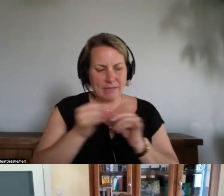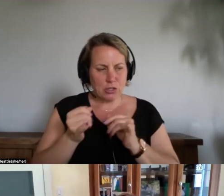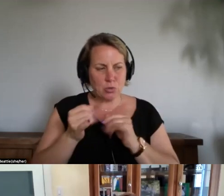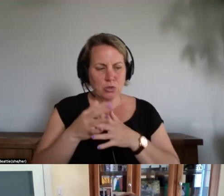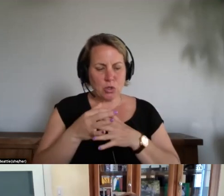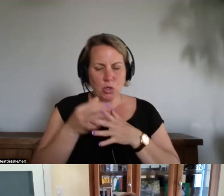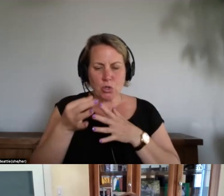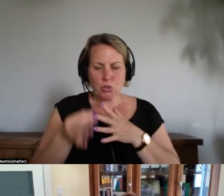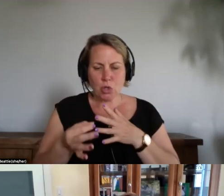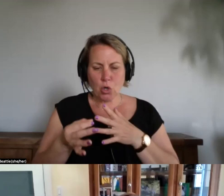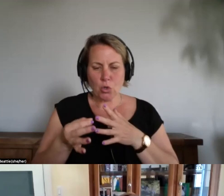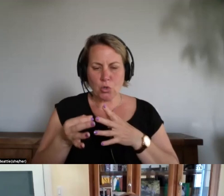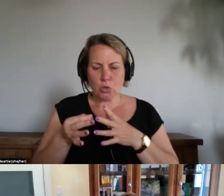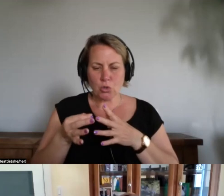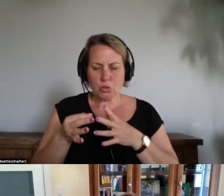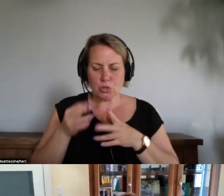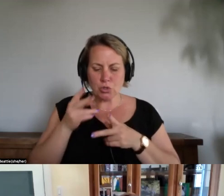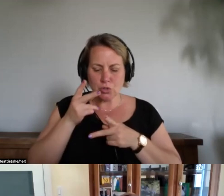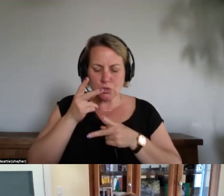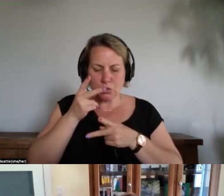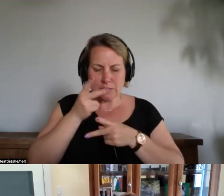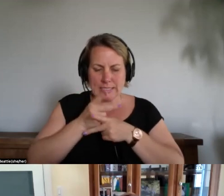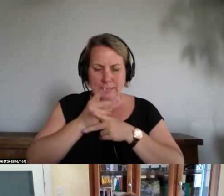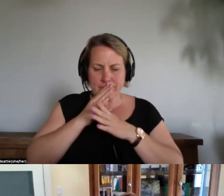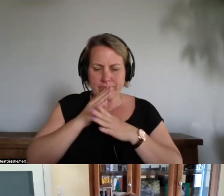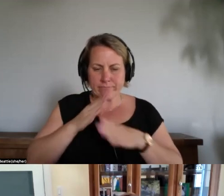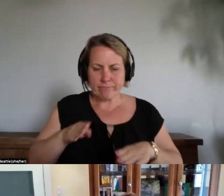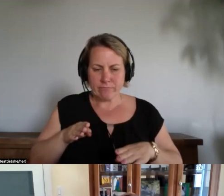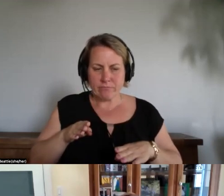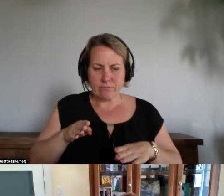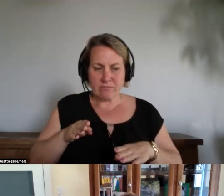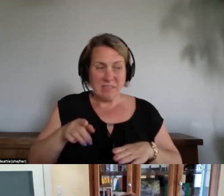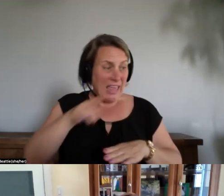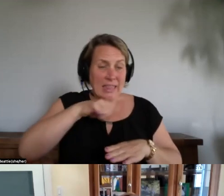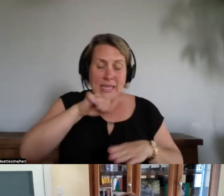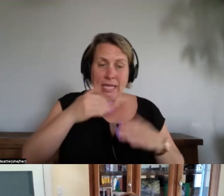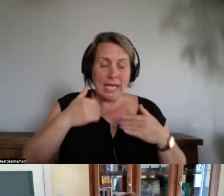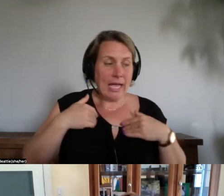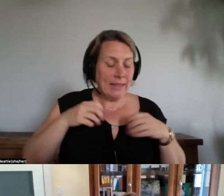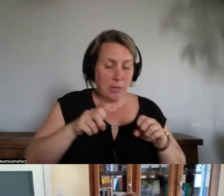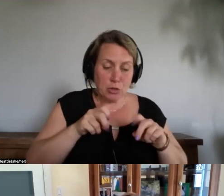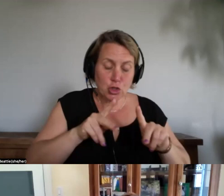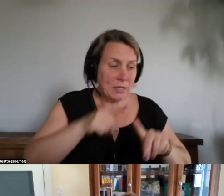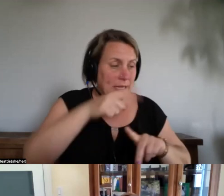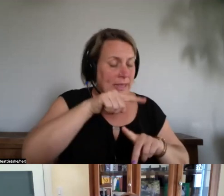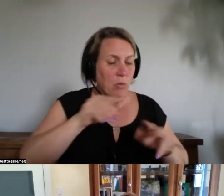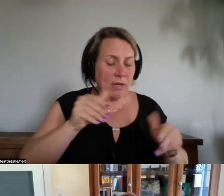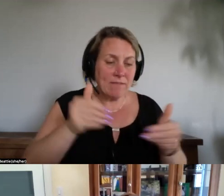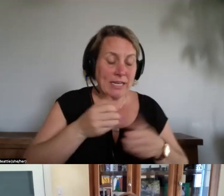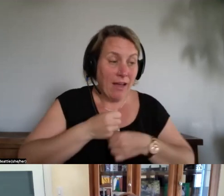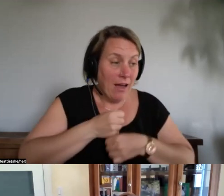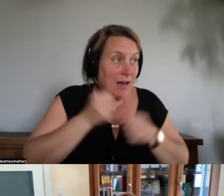stay quiet when there was an opportunity um or an invitation for people to share their